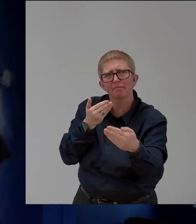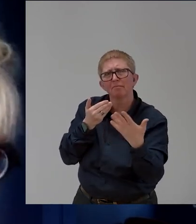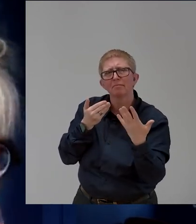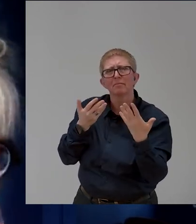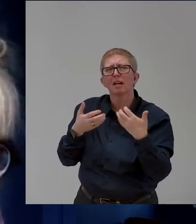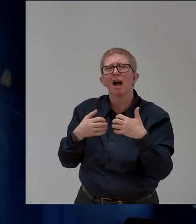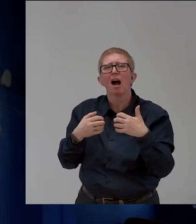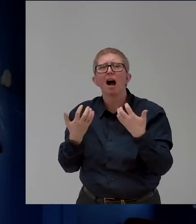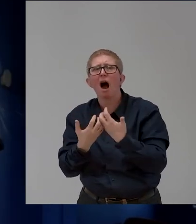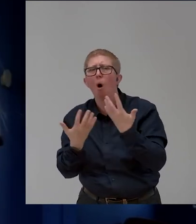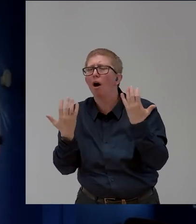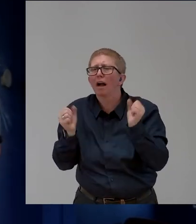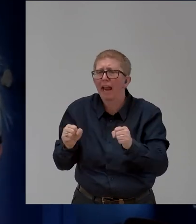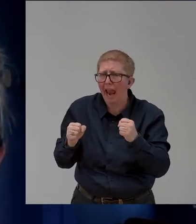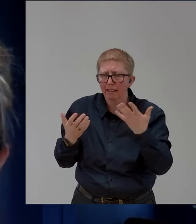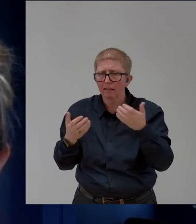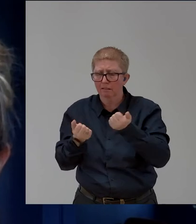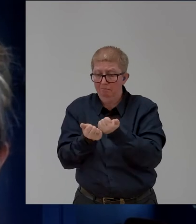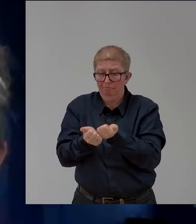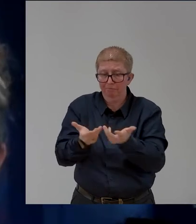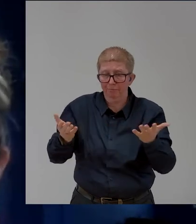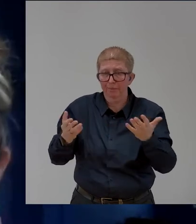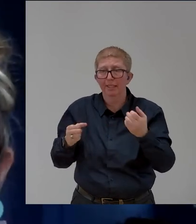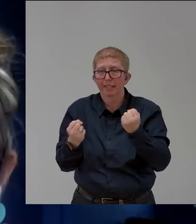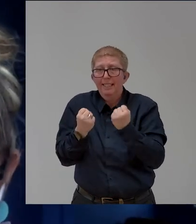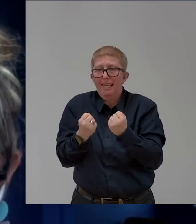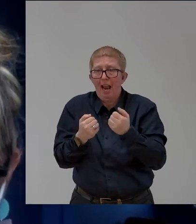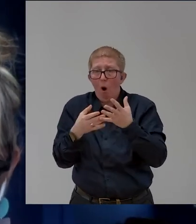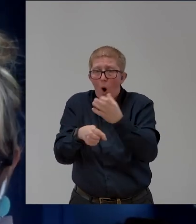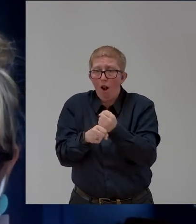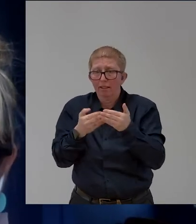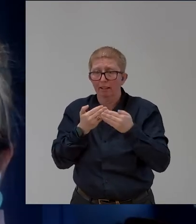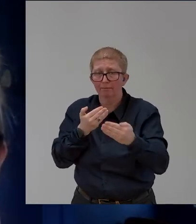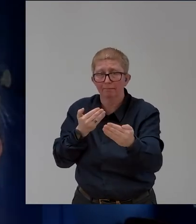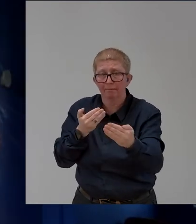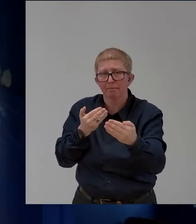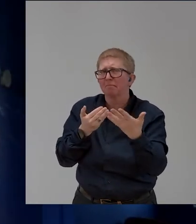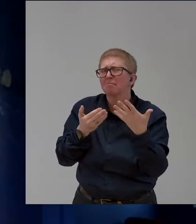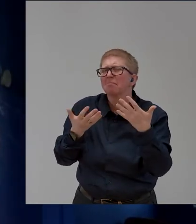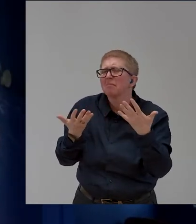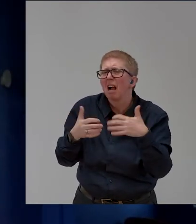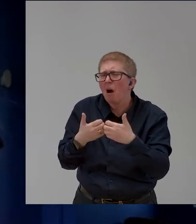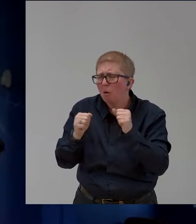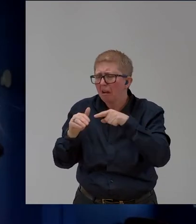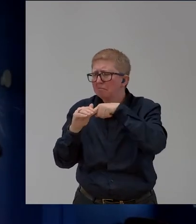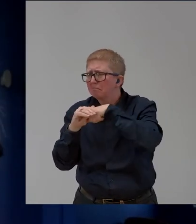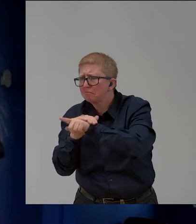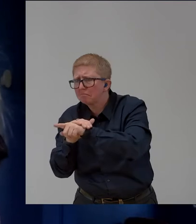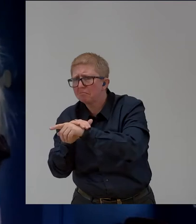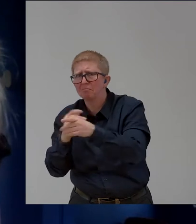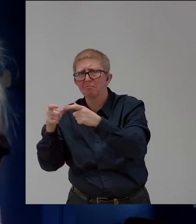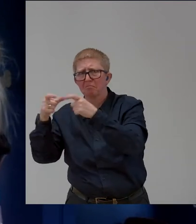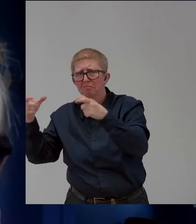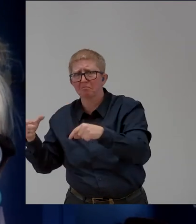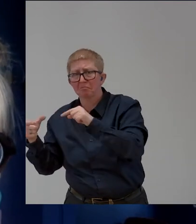the, or with the collective. So, Vlad, we're delighted to have you join us for your keynote. You, as everybody knows, you